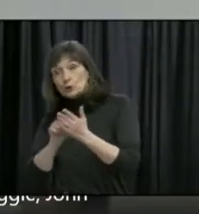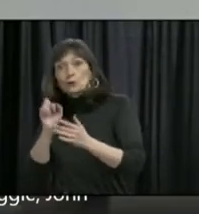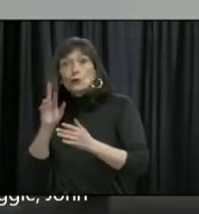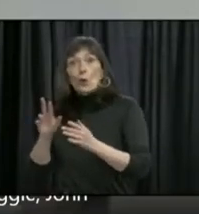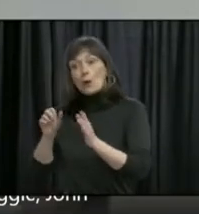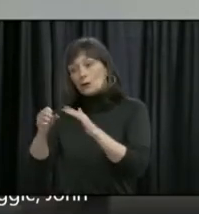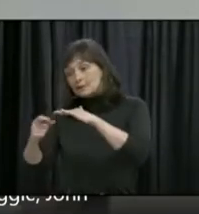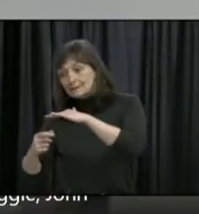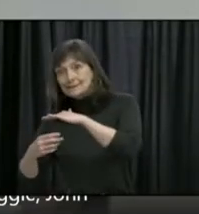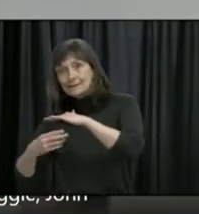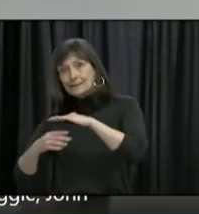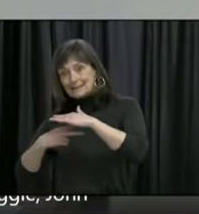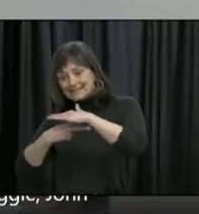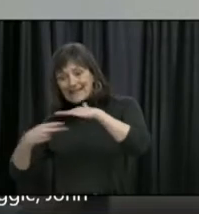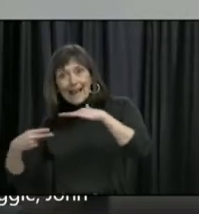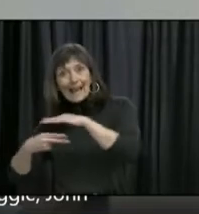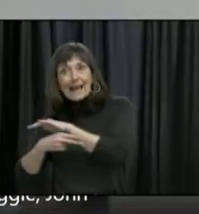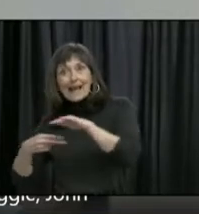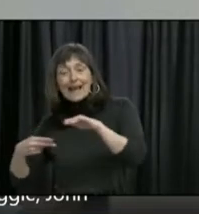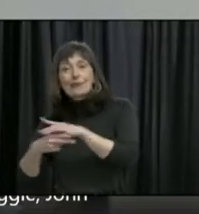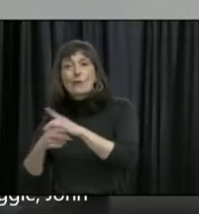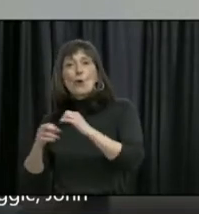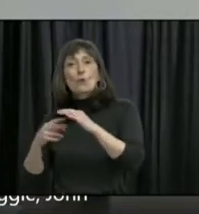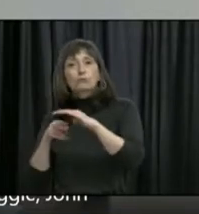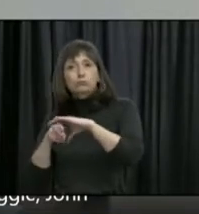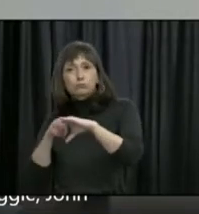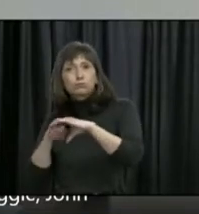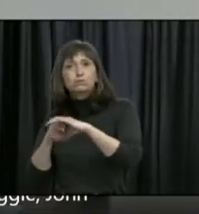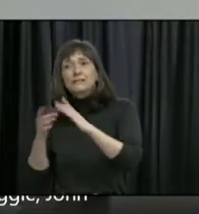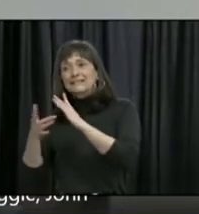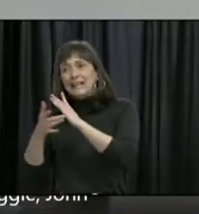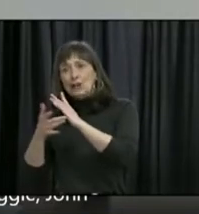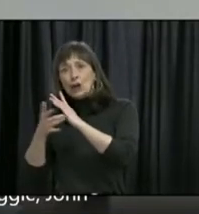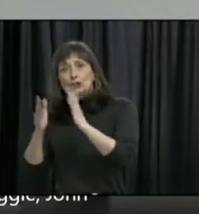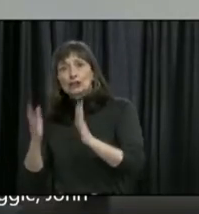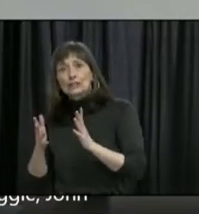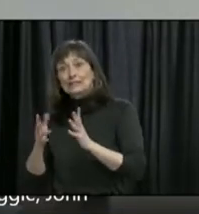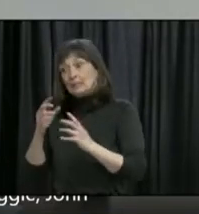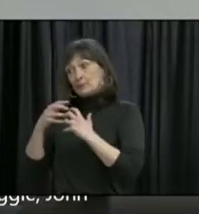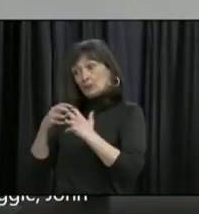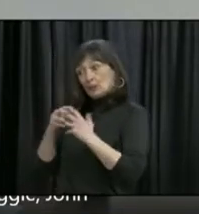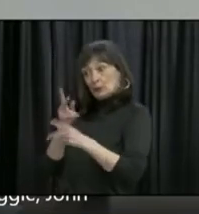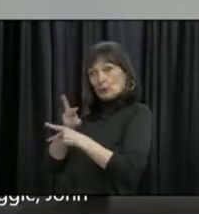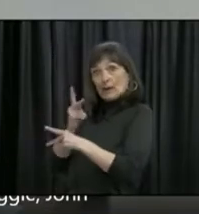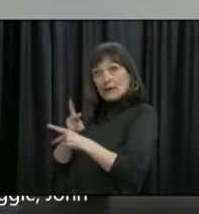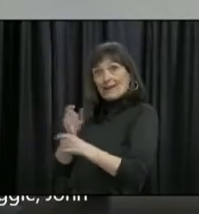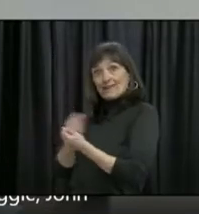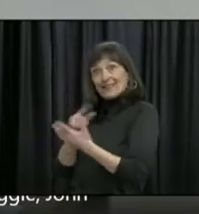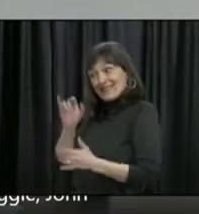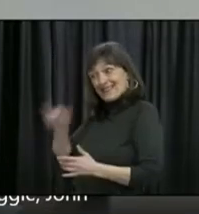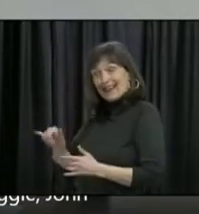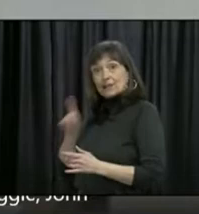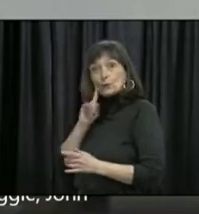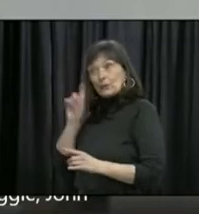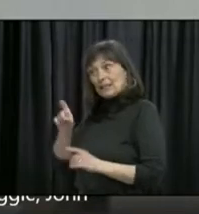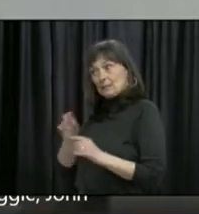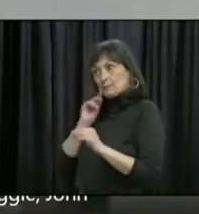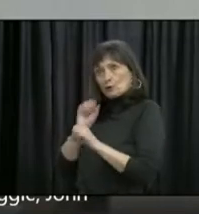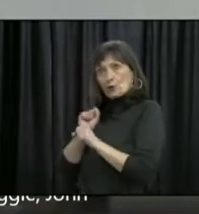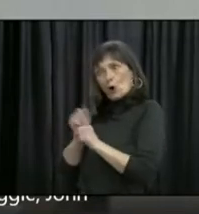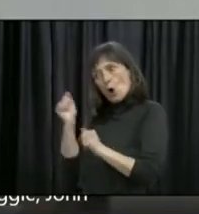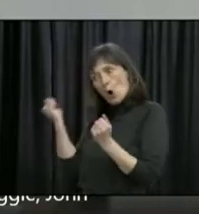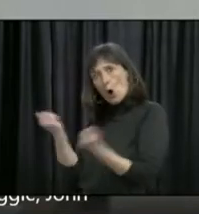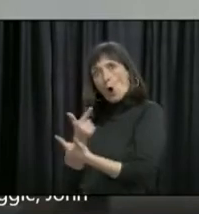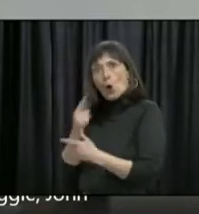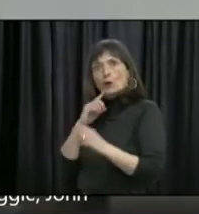that we find ourselves now, of being unable to provide some of those critical care services for 14 days while people self